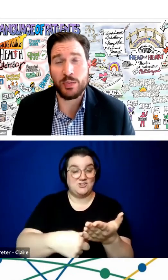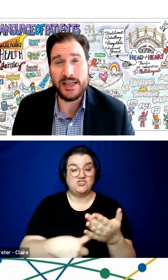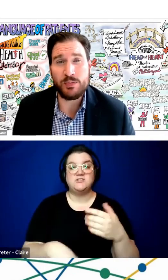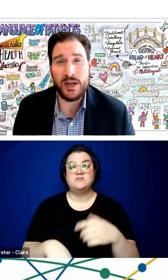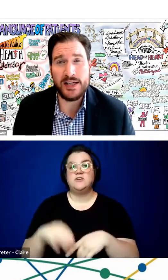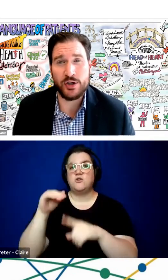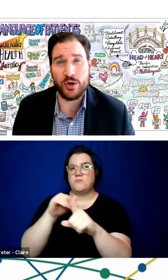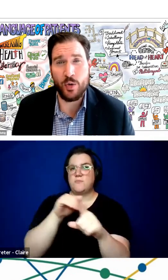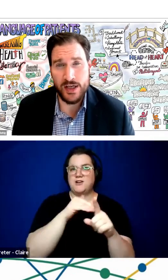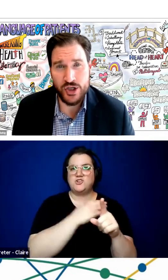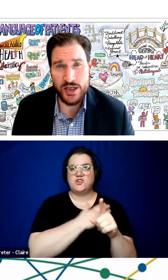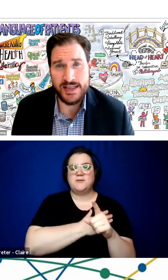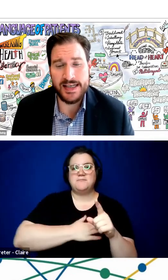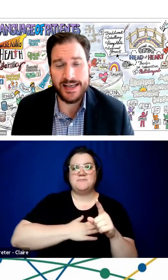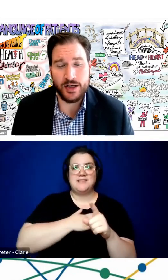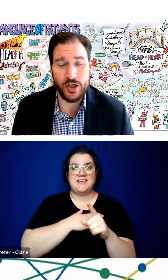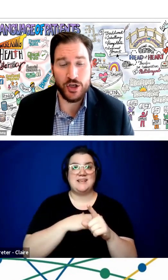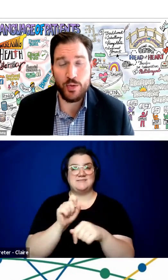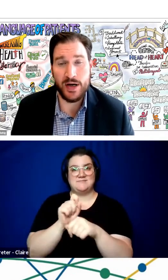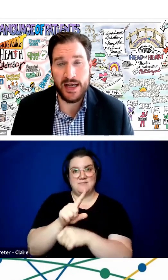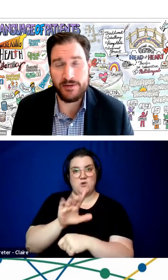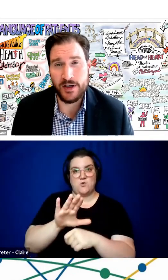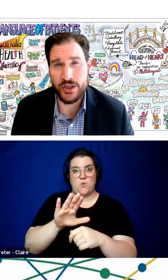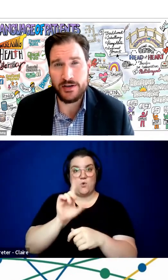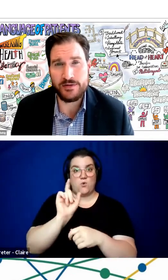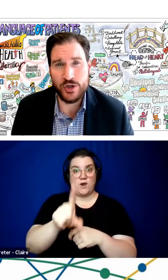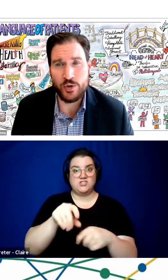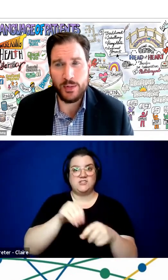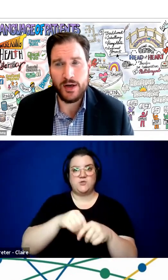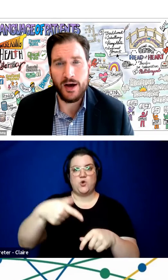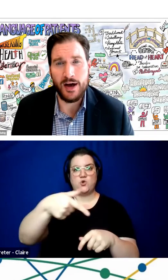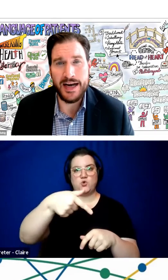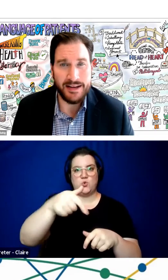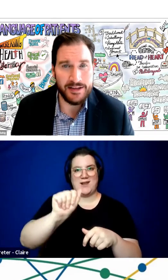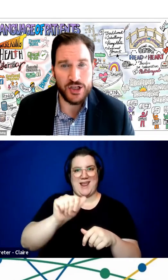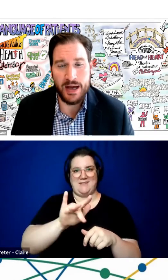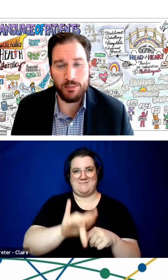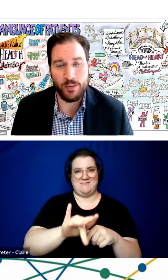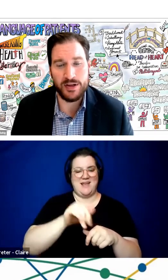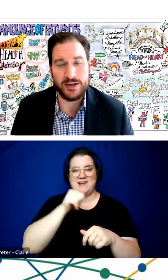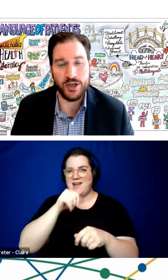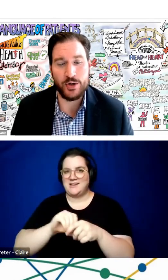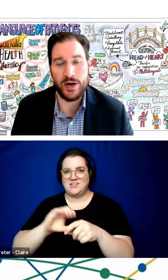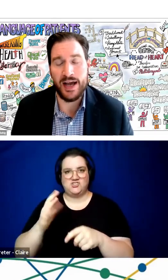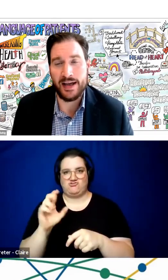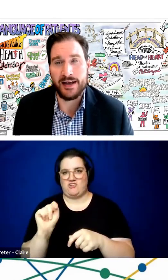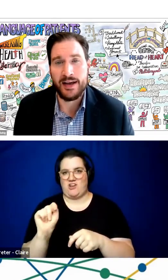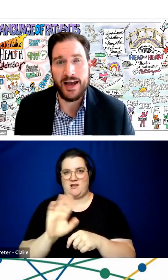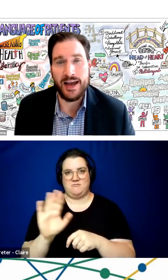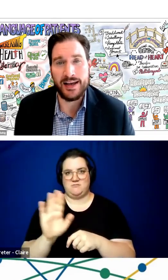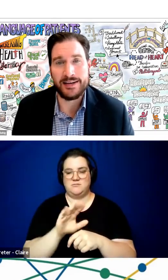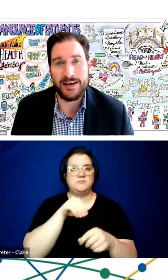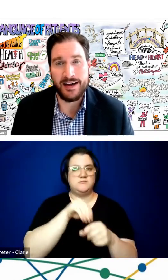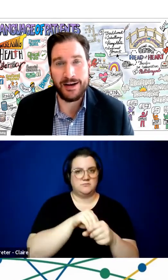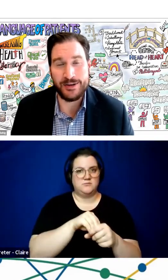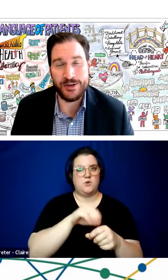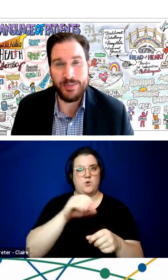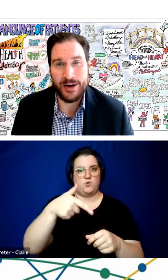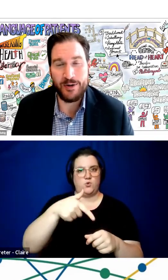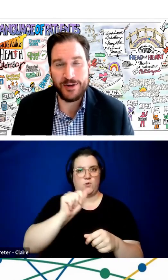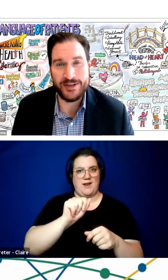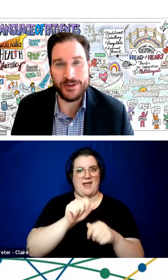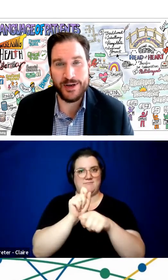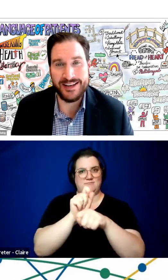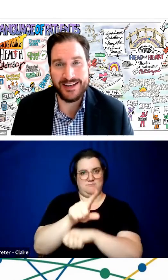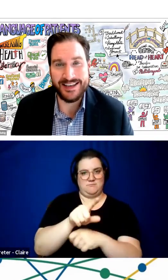reminder, please place your questions in the Q&A function of Zoom, not in the chat, but within the Q&A. And I'll